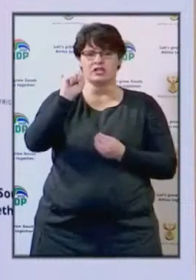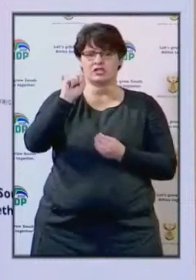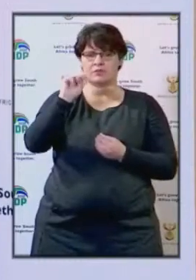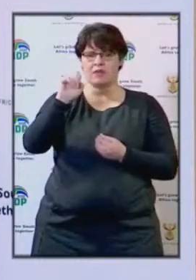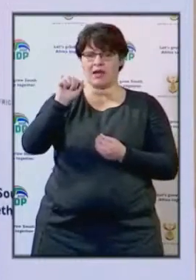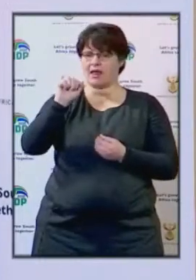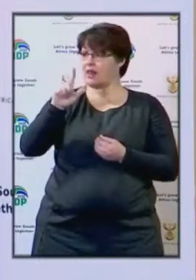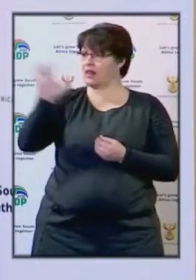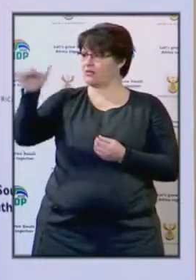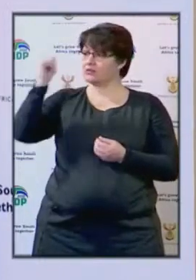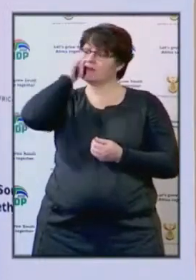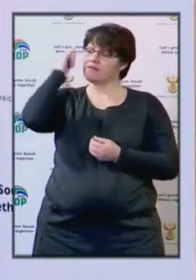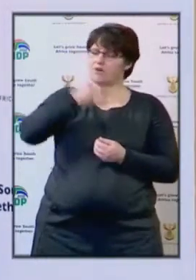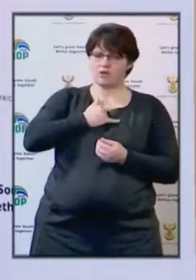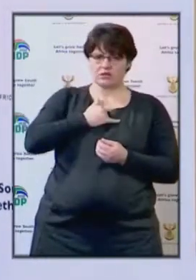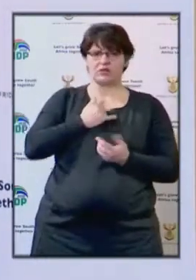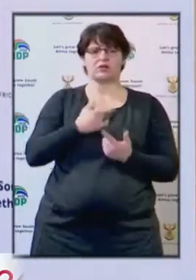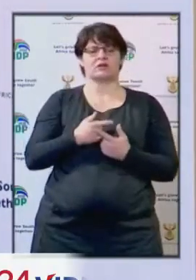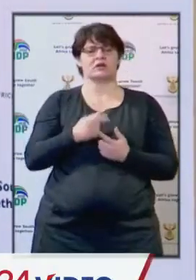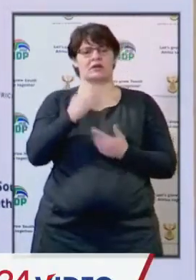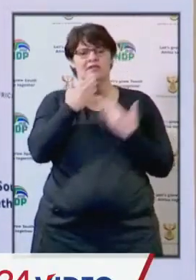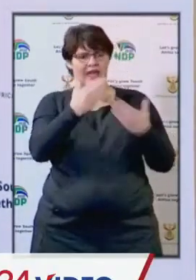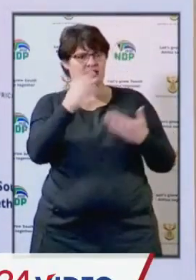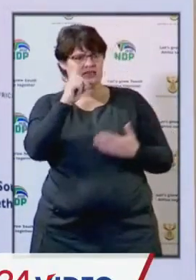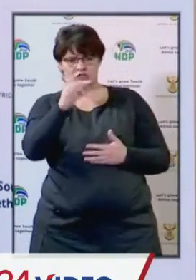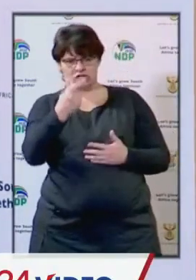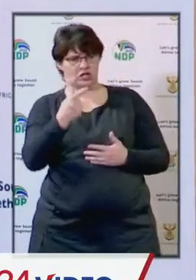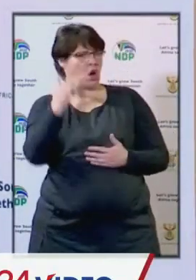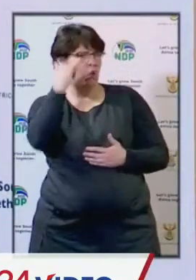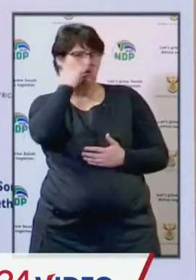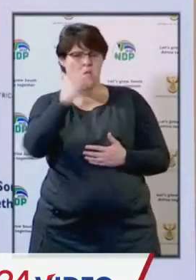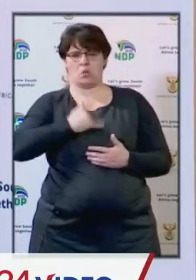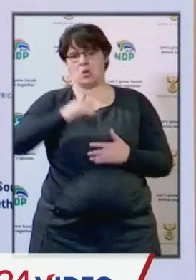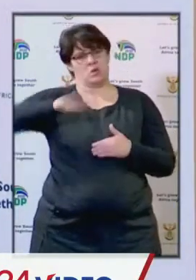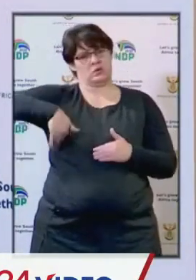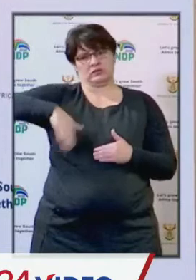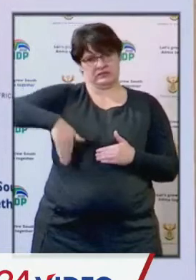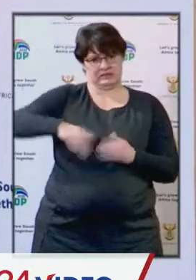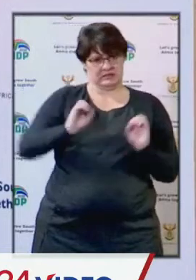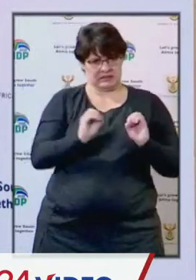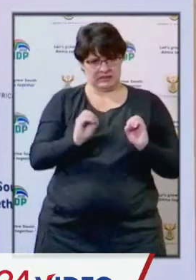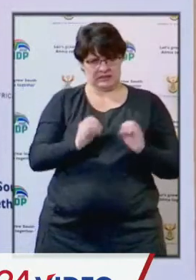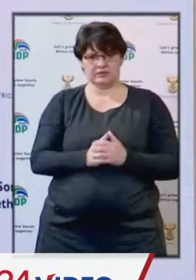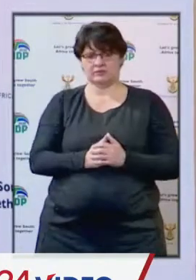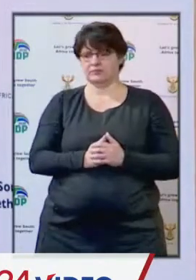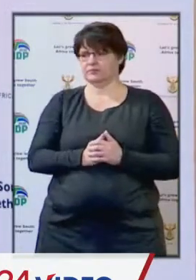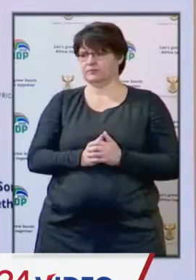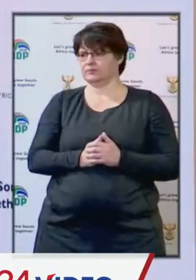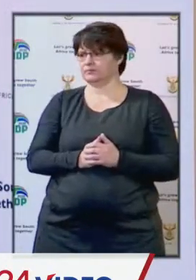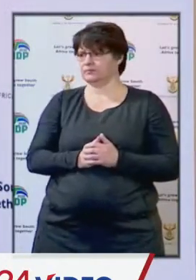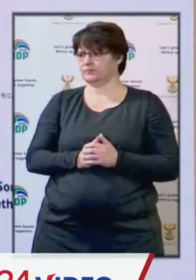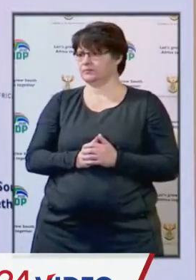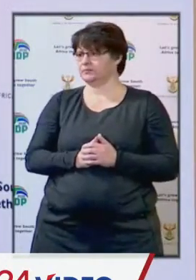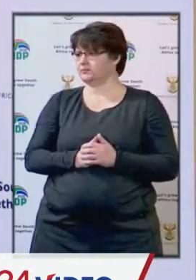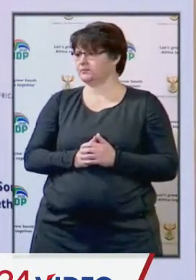Your line, Ishmael. Thank you, DG. We don't have callers at the moment. Thank you.